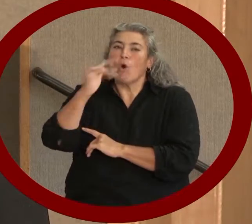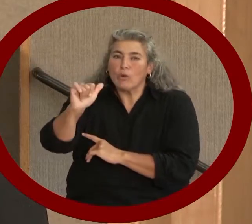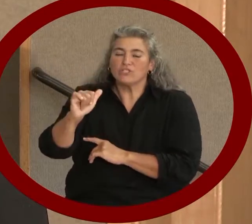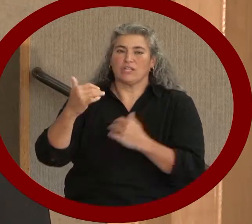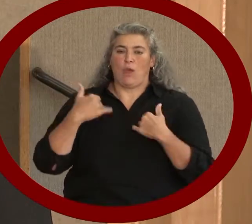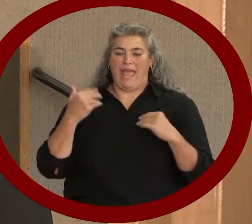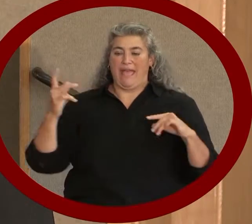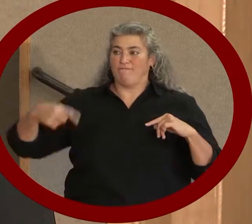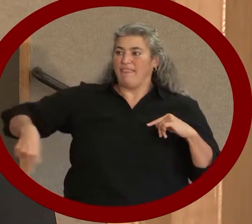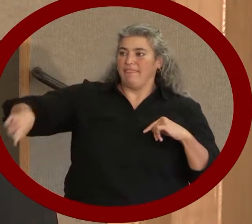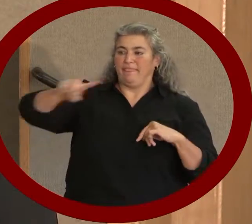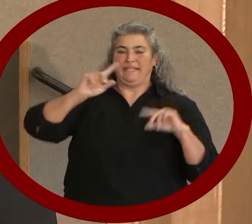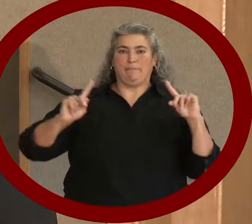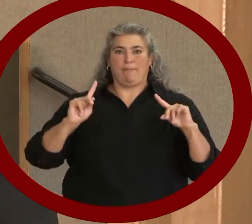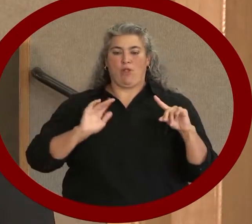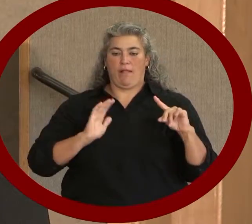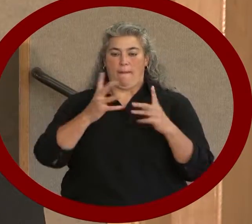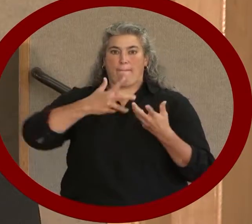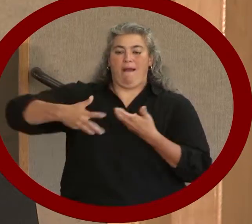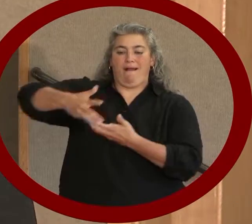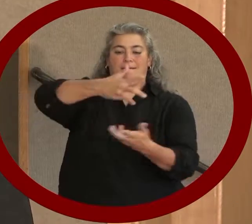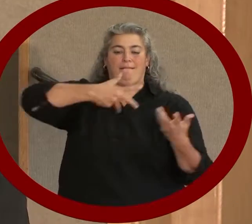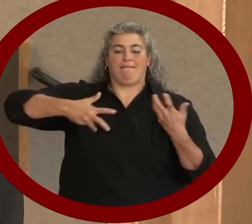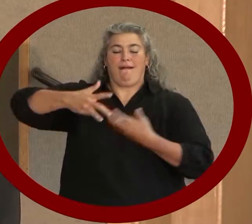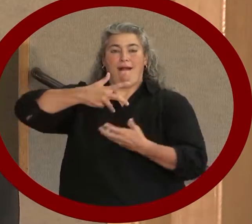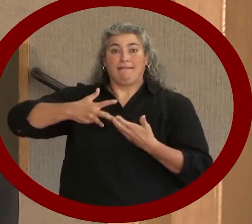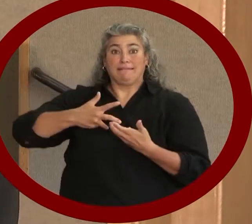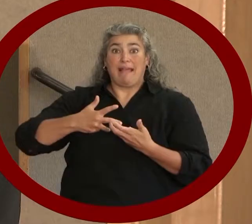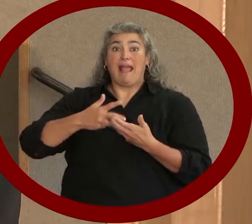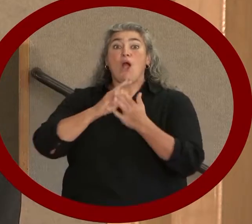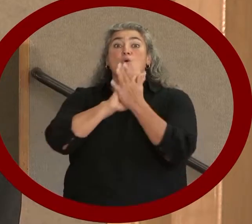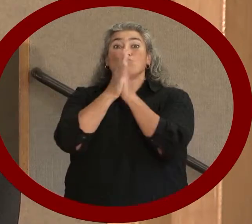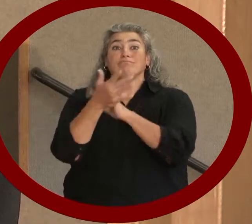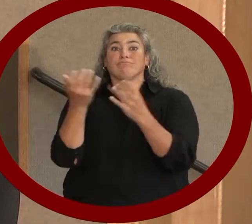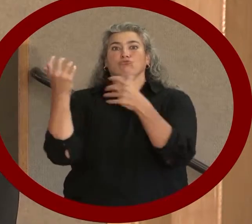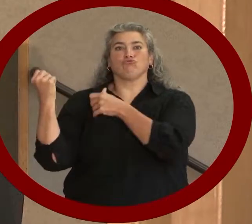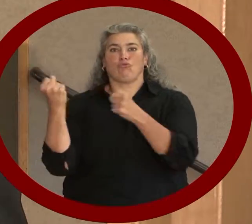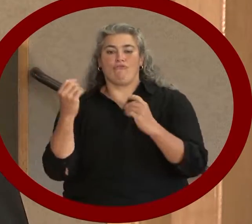organizations in our midst. Because they sharpen and strengthen us.